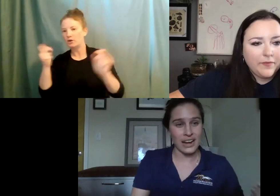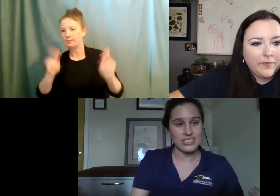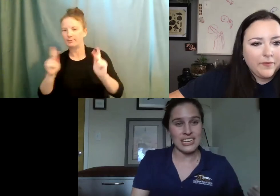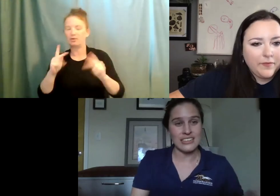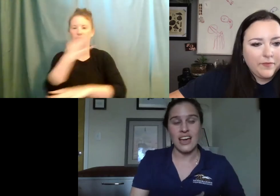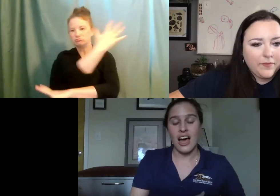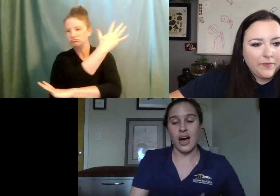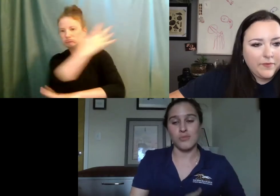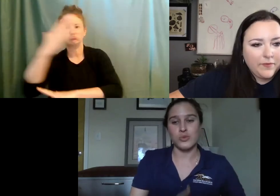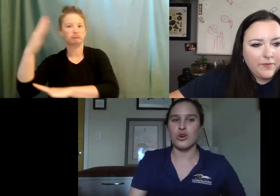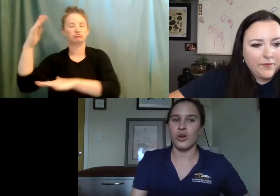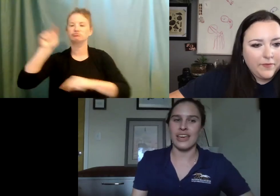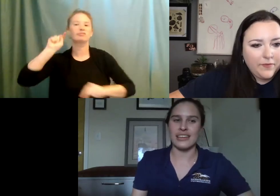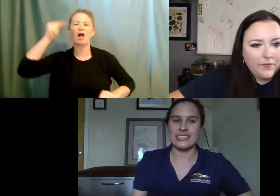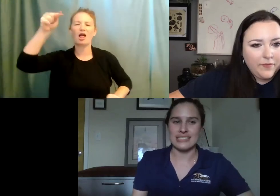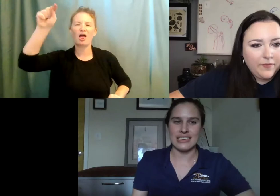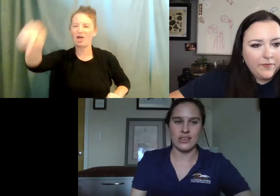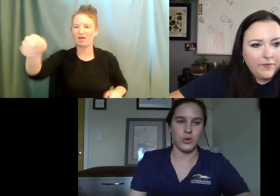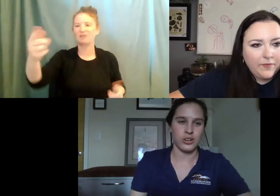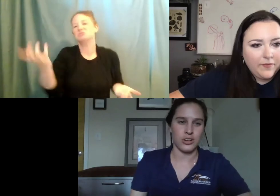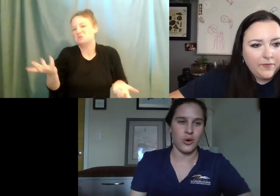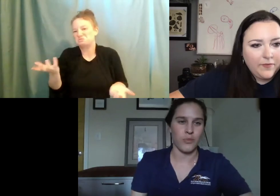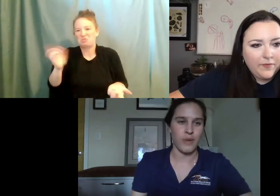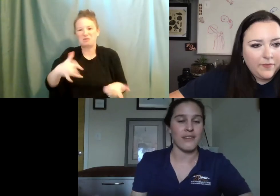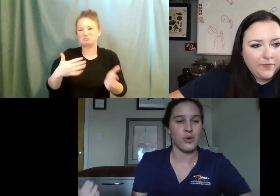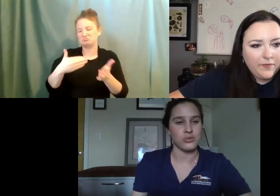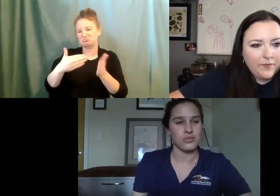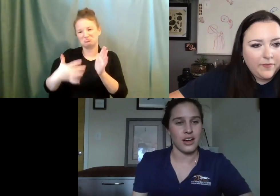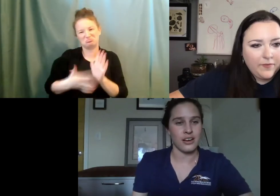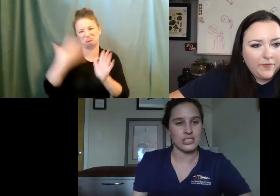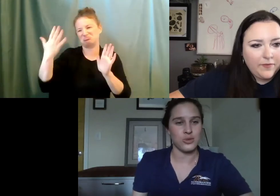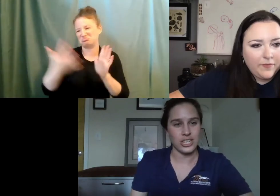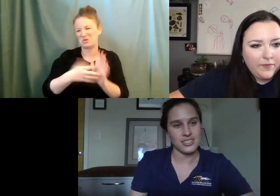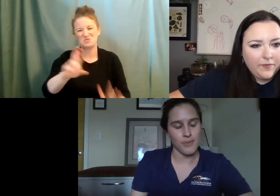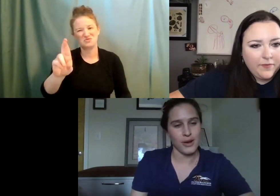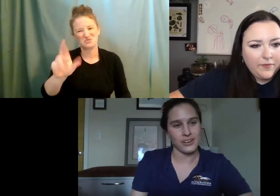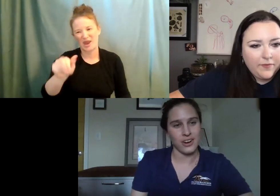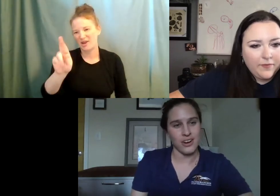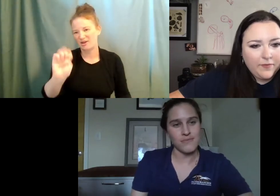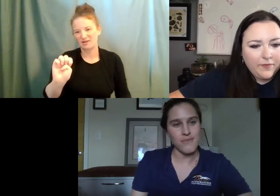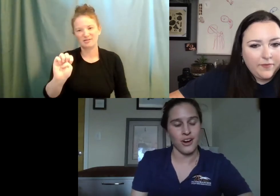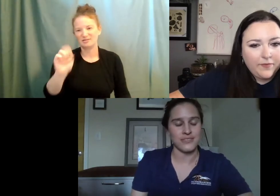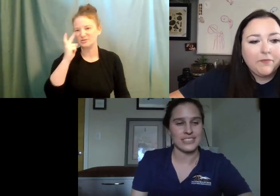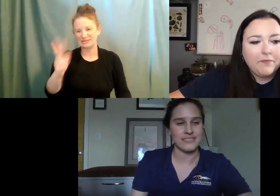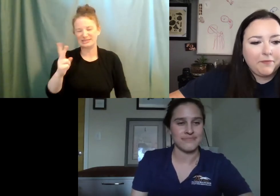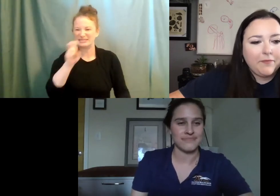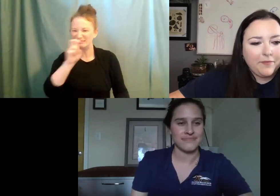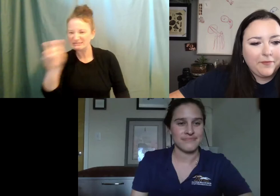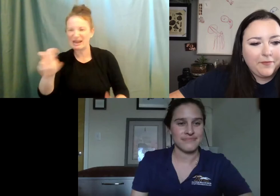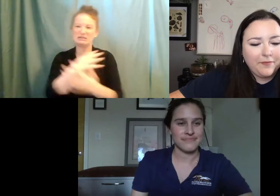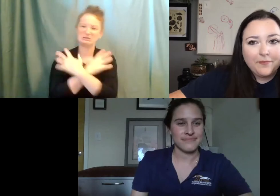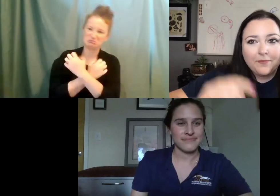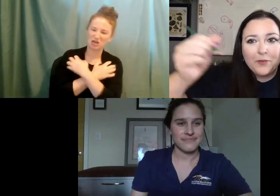timber rattlesnakes. Um, so we don't get to see, or, you know, have those, uh, situations come up very often.